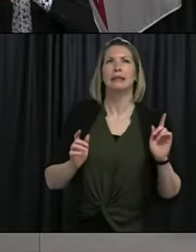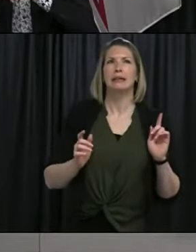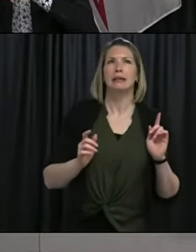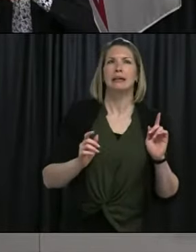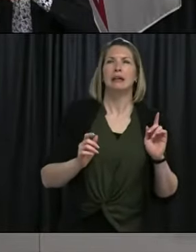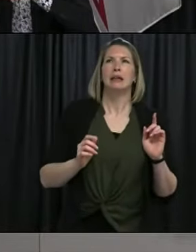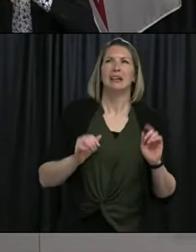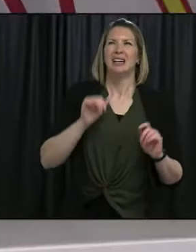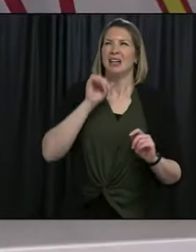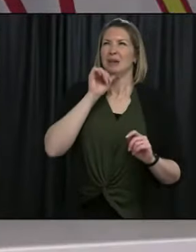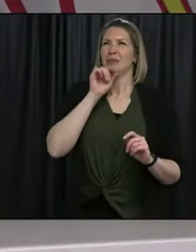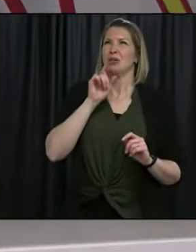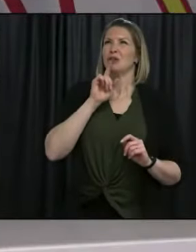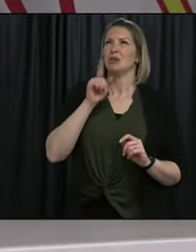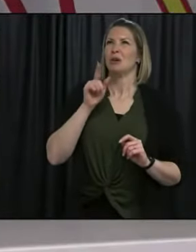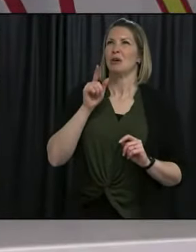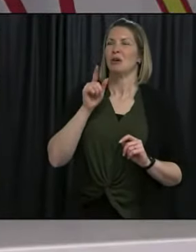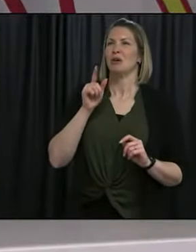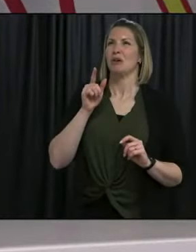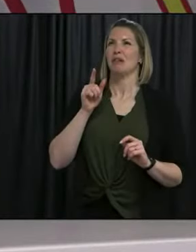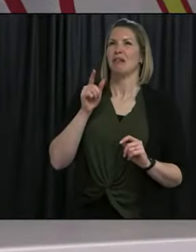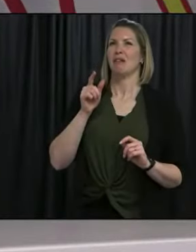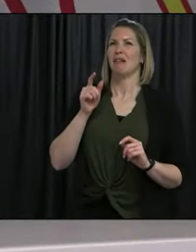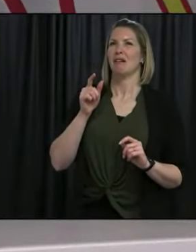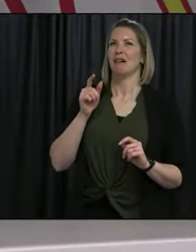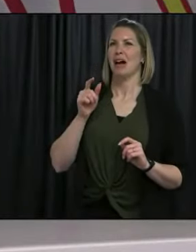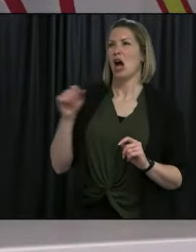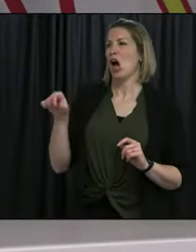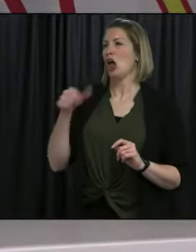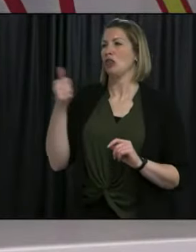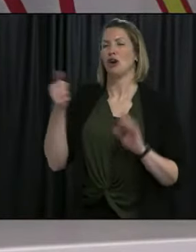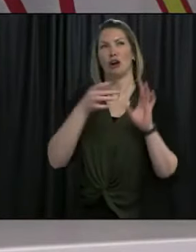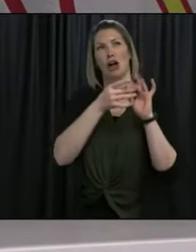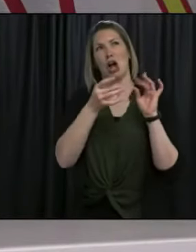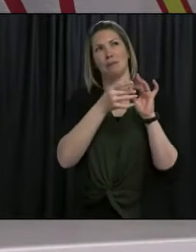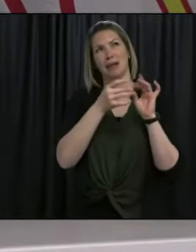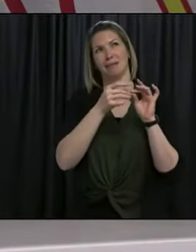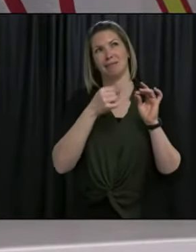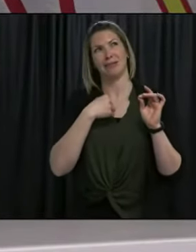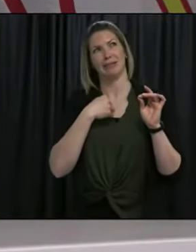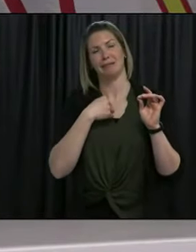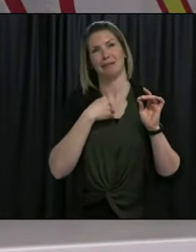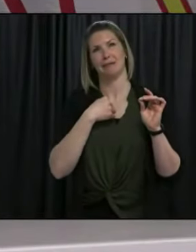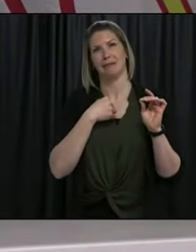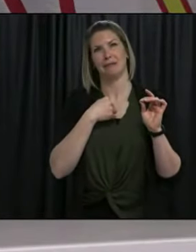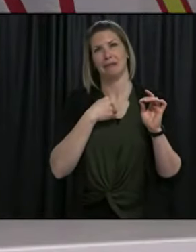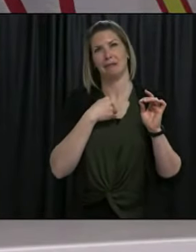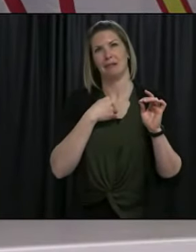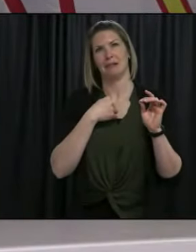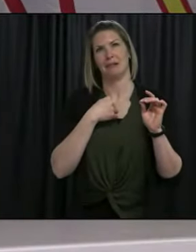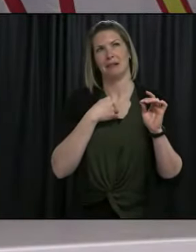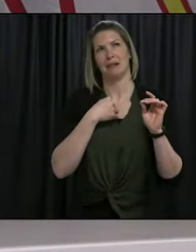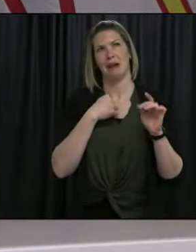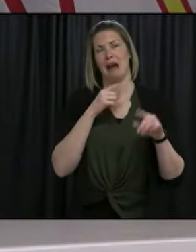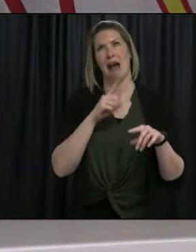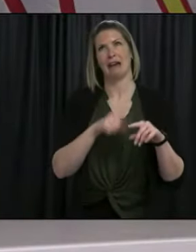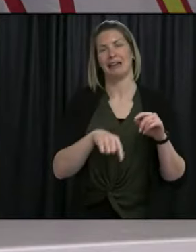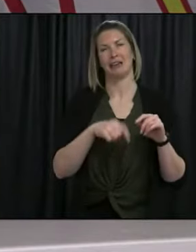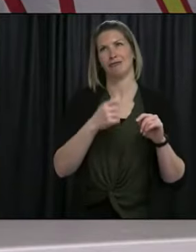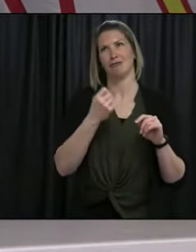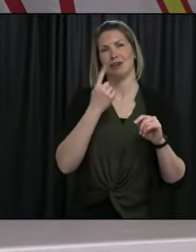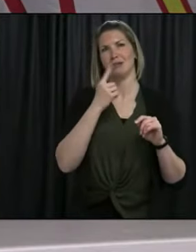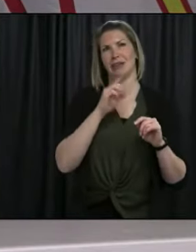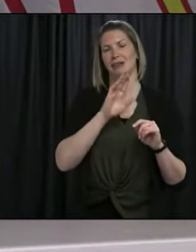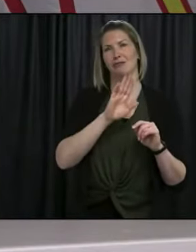So, Peter, I don't think it's really appropriate for me to comment on what somebody else said. You know, they were asked a question, they answered it. I don't know the context of that